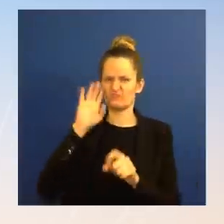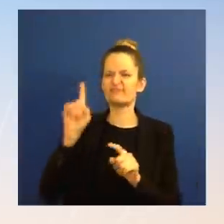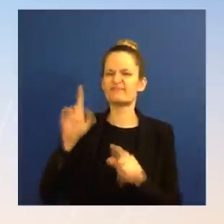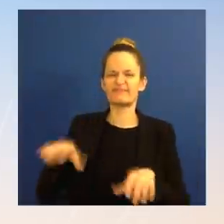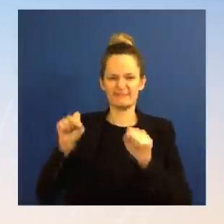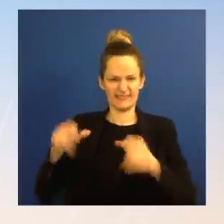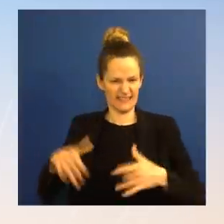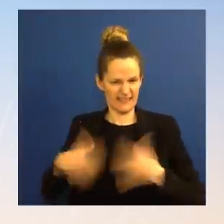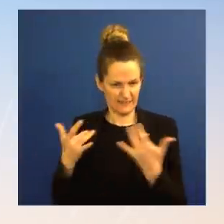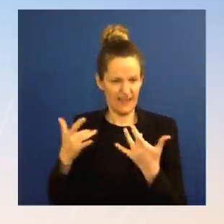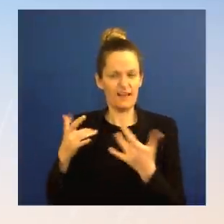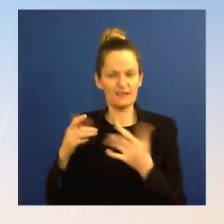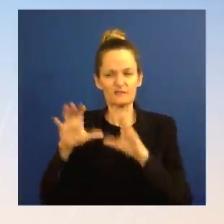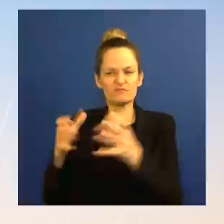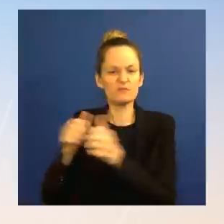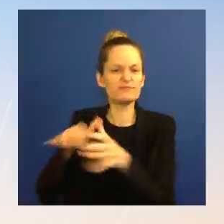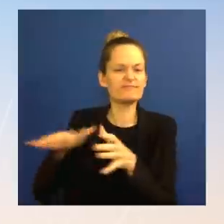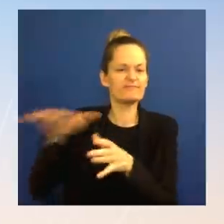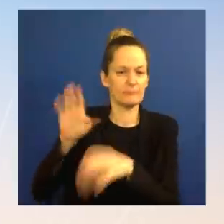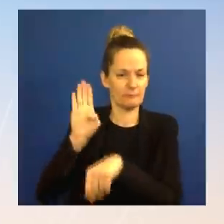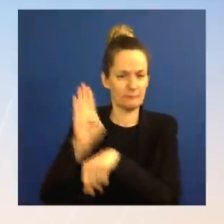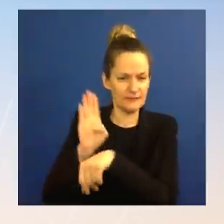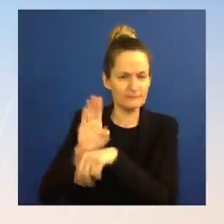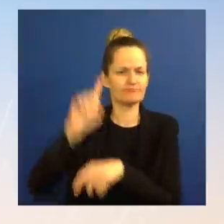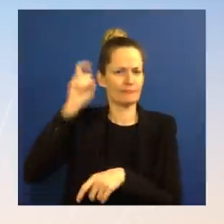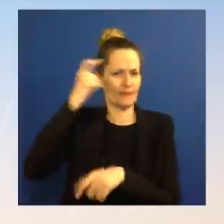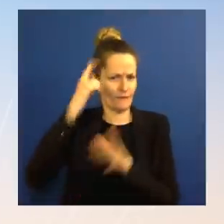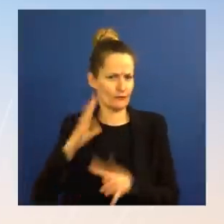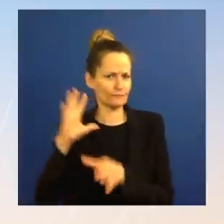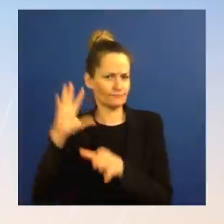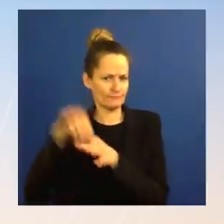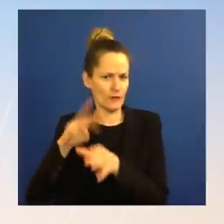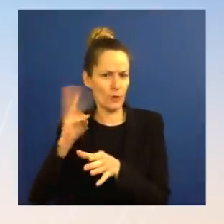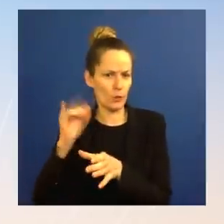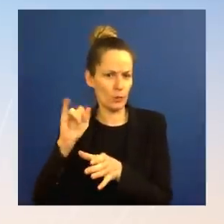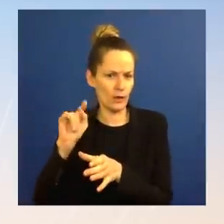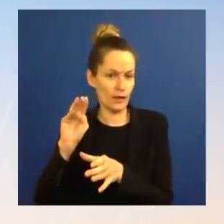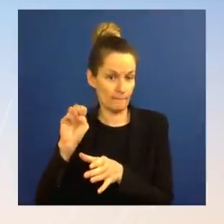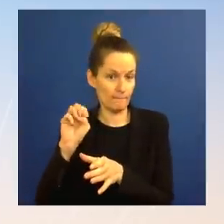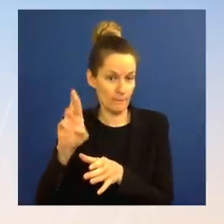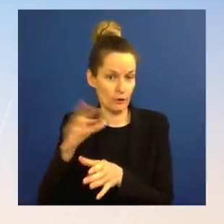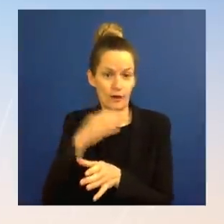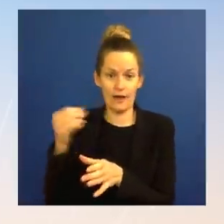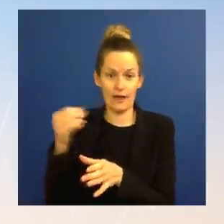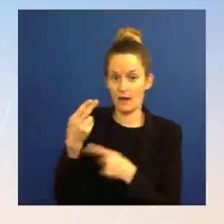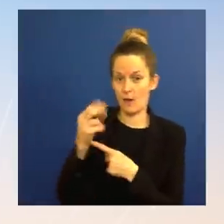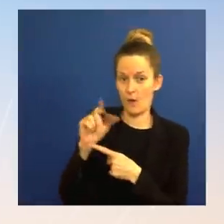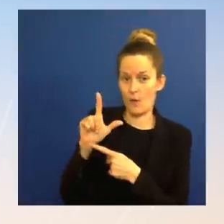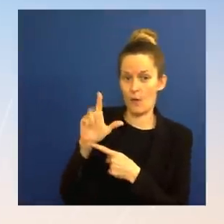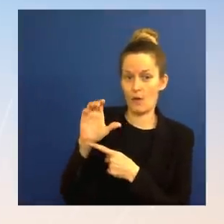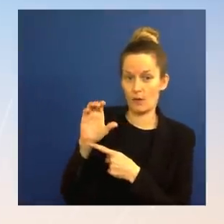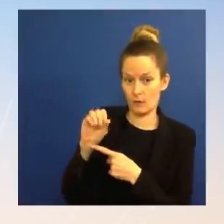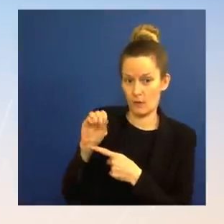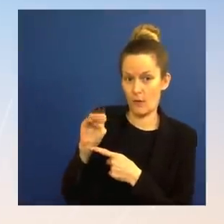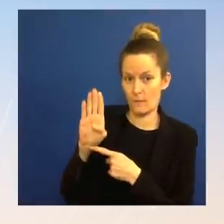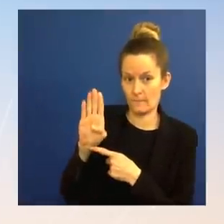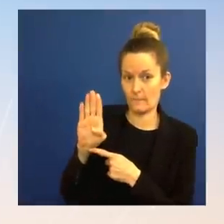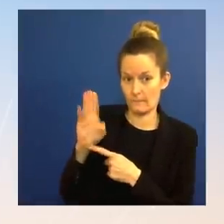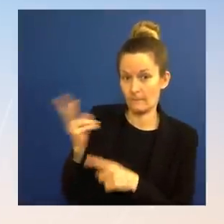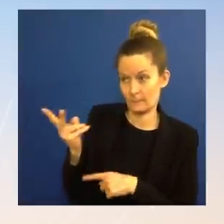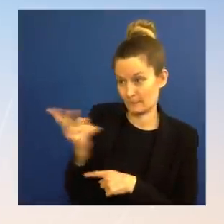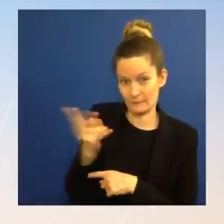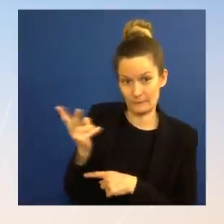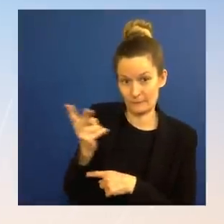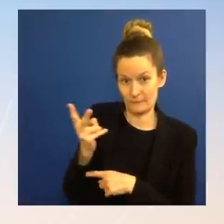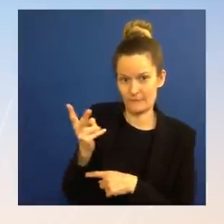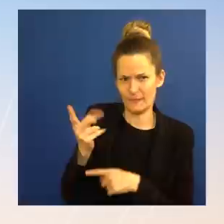including Governor Whitmer and Governor Holcomb, to call on Congress to quickly pass competitiveness legislation, like the Bipartisan Innovation